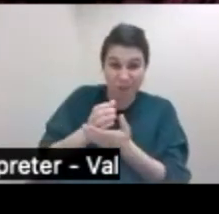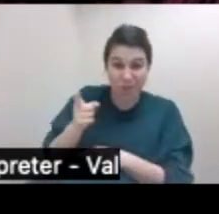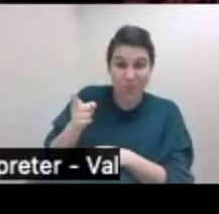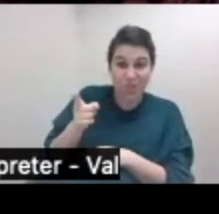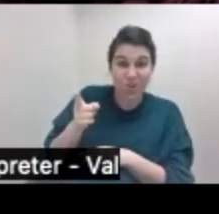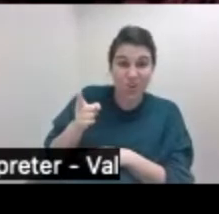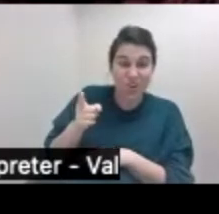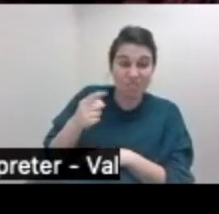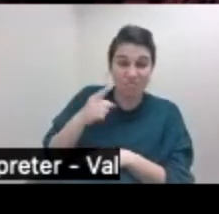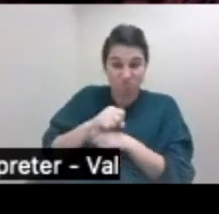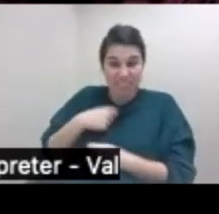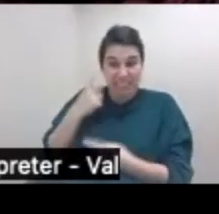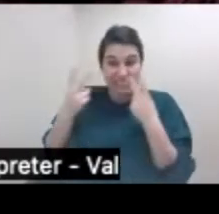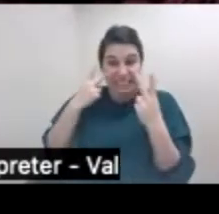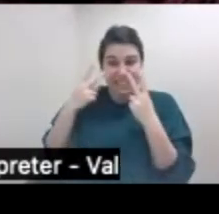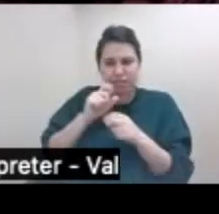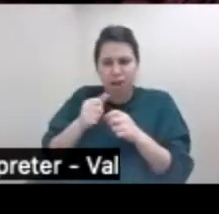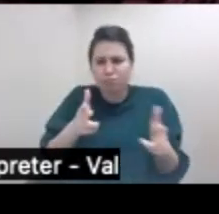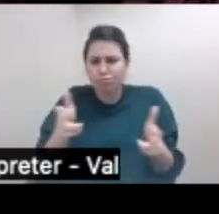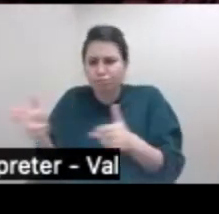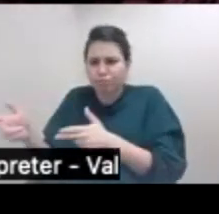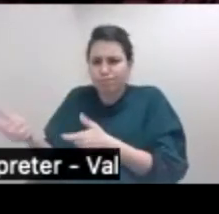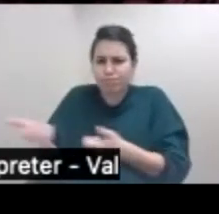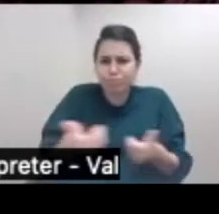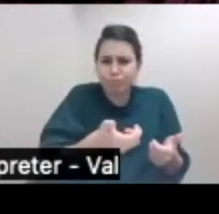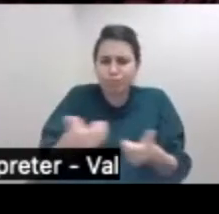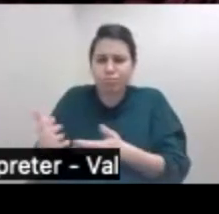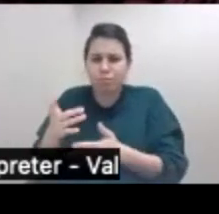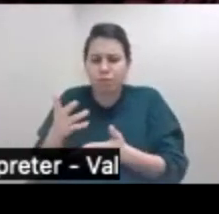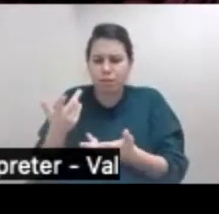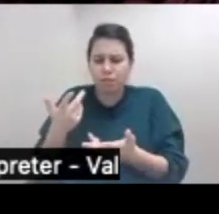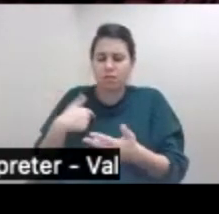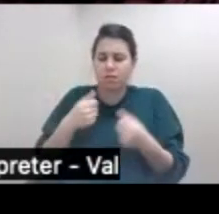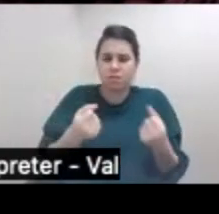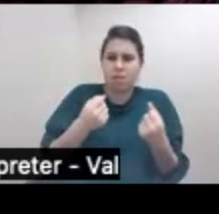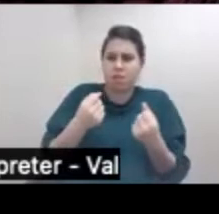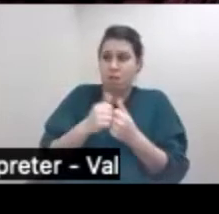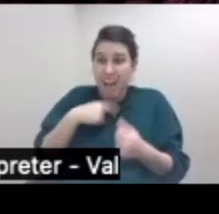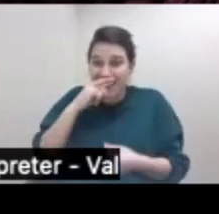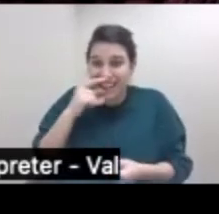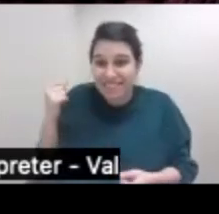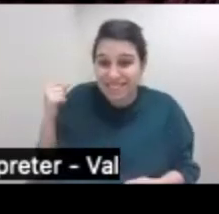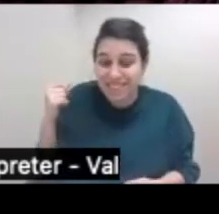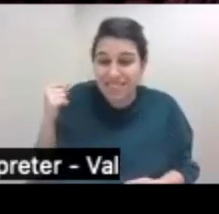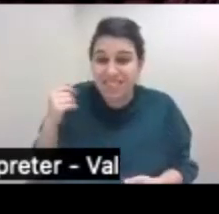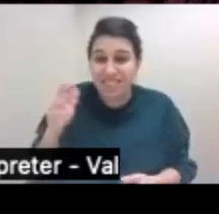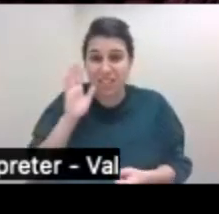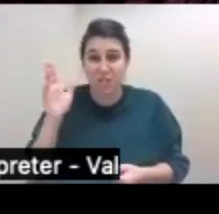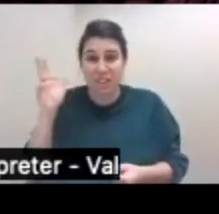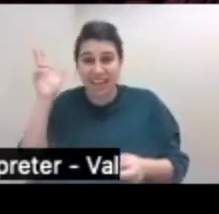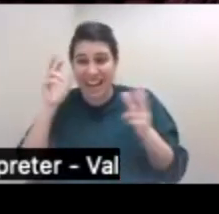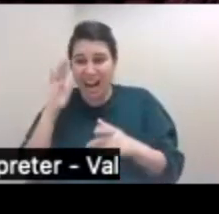And you would see the shootings coming across you and you would be with your kids and you would just hear the detonations of bullets.